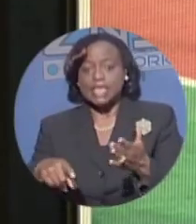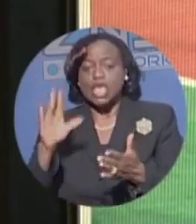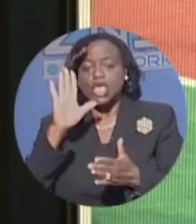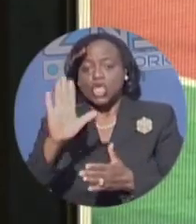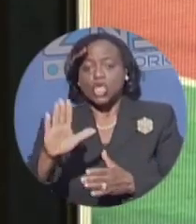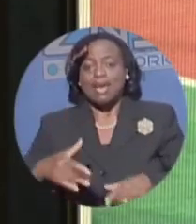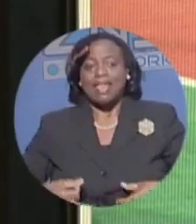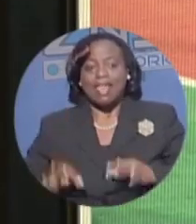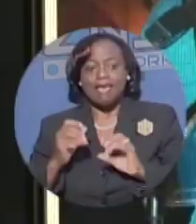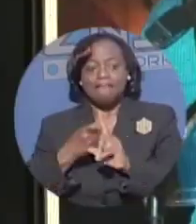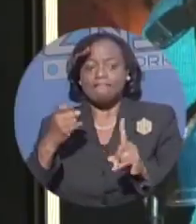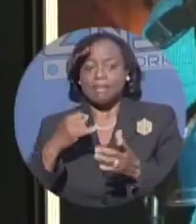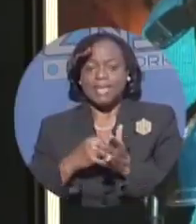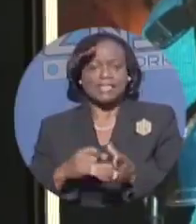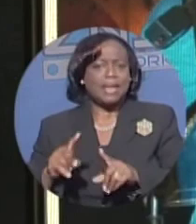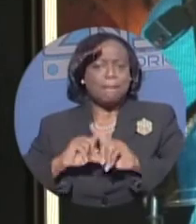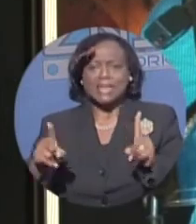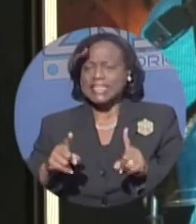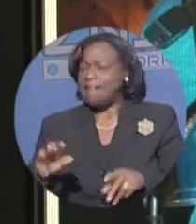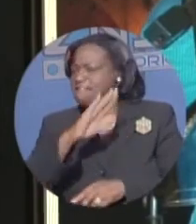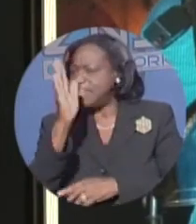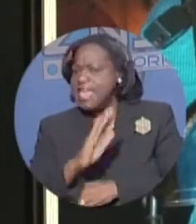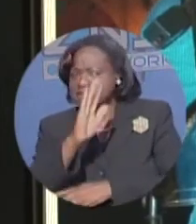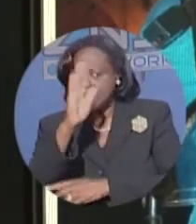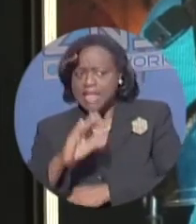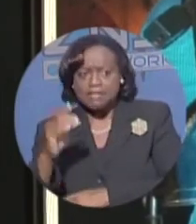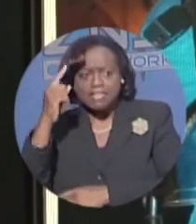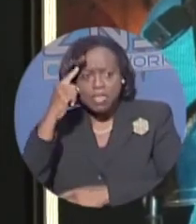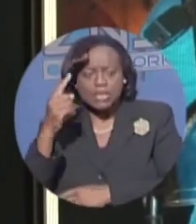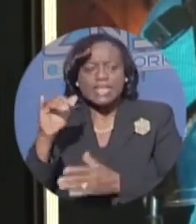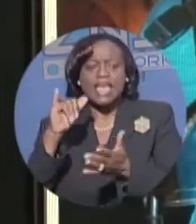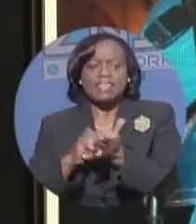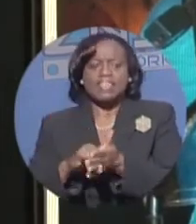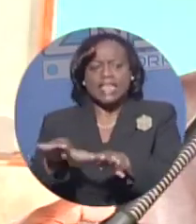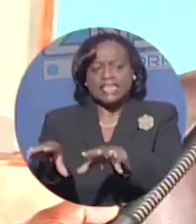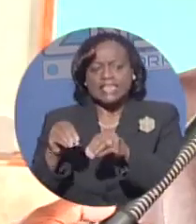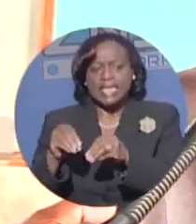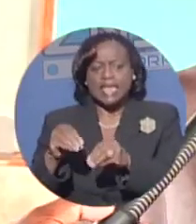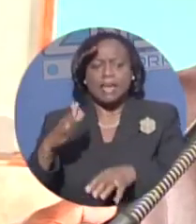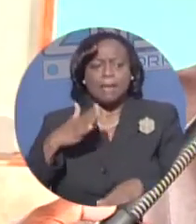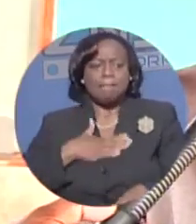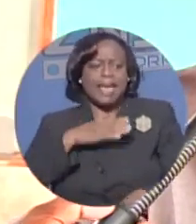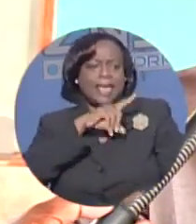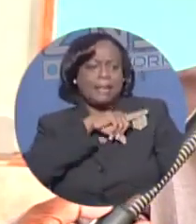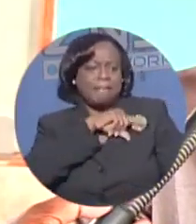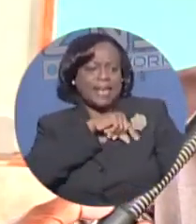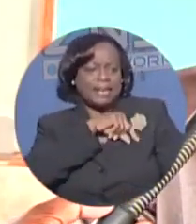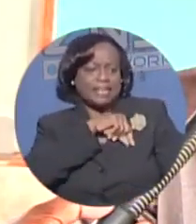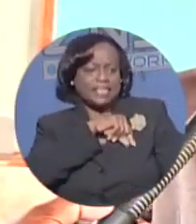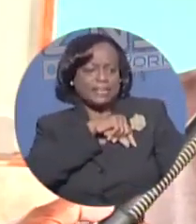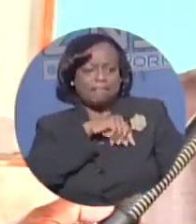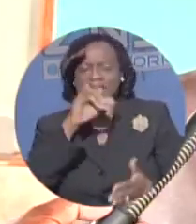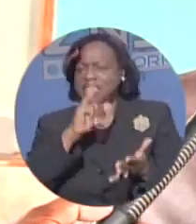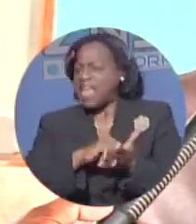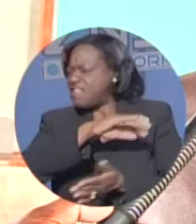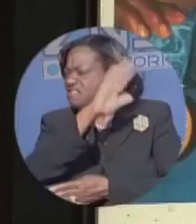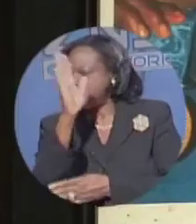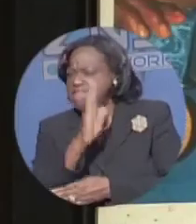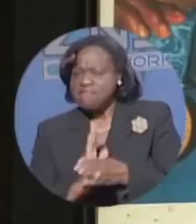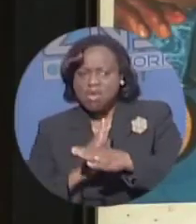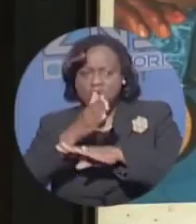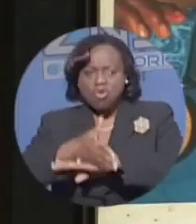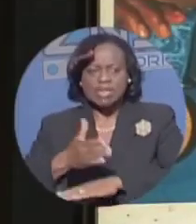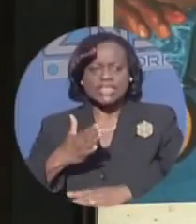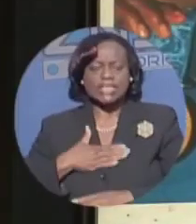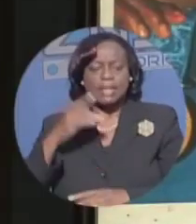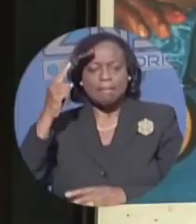possible. But what I would have never thought in a million years is them taking my medals. That would have, that never crossed my mind.